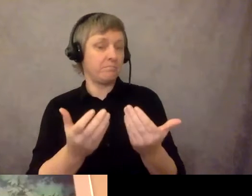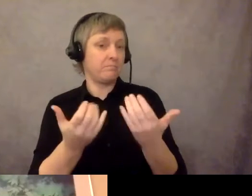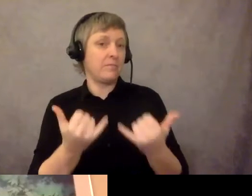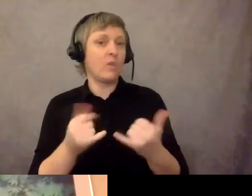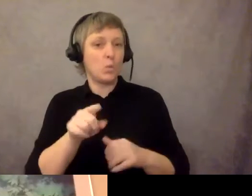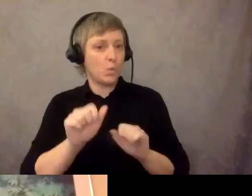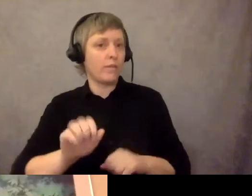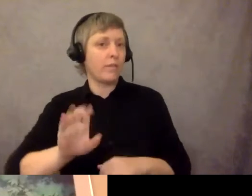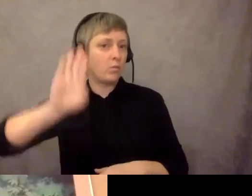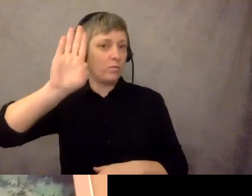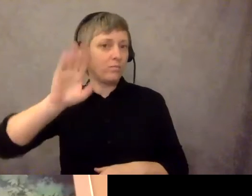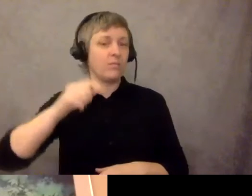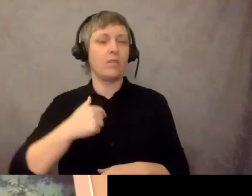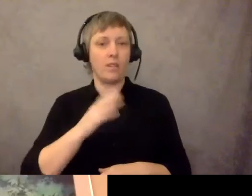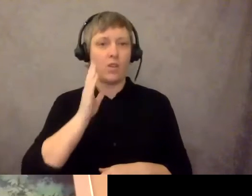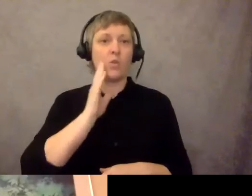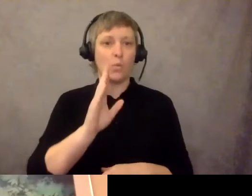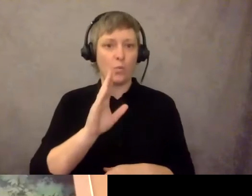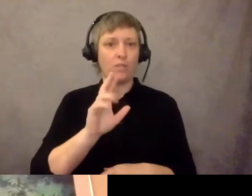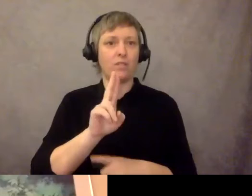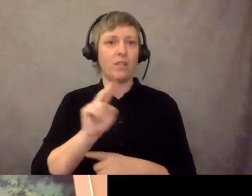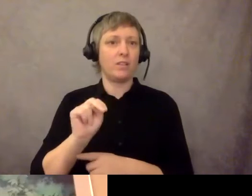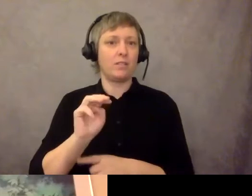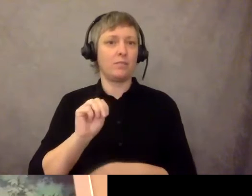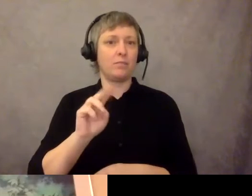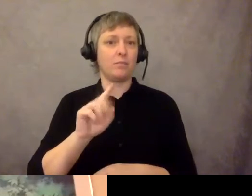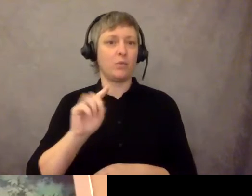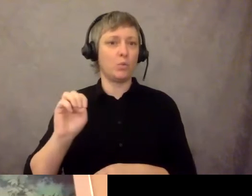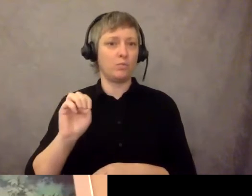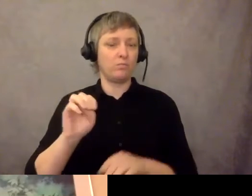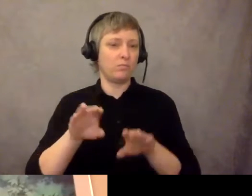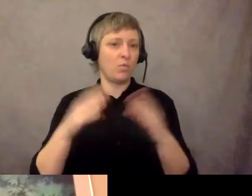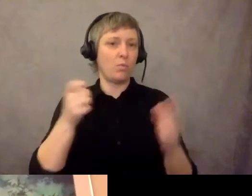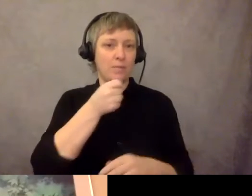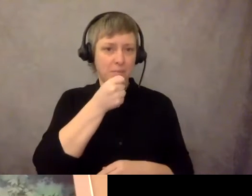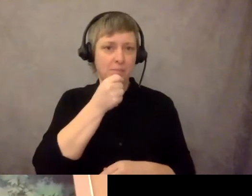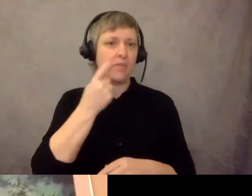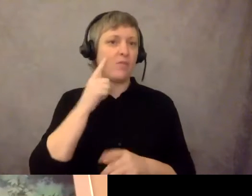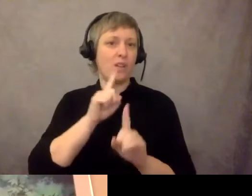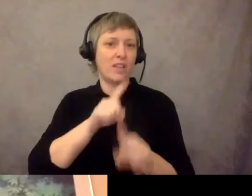unmute you to ask your question. I'm also monitoring chat.